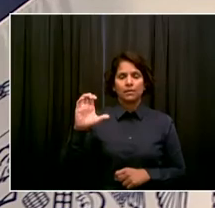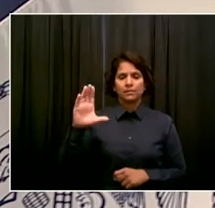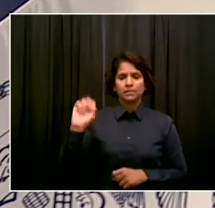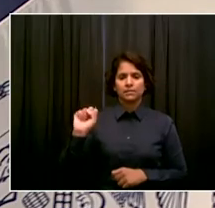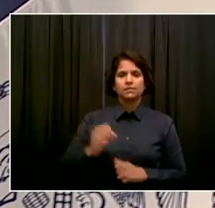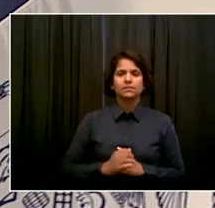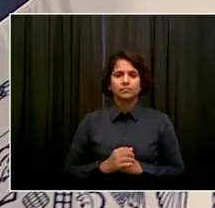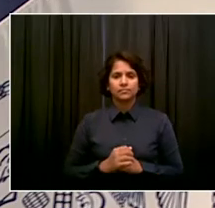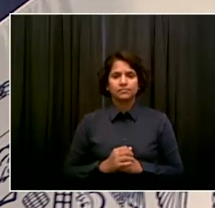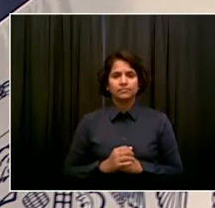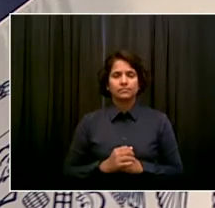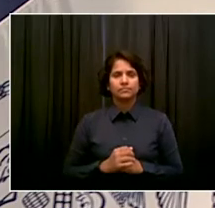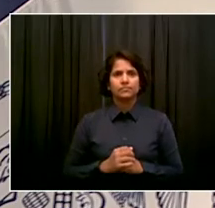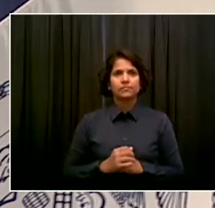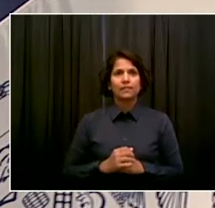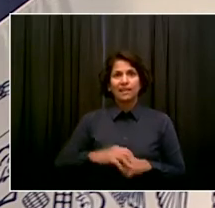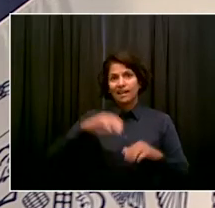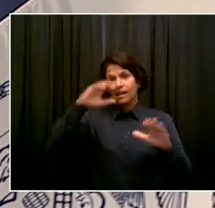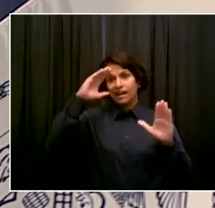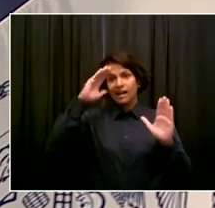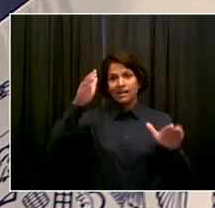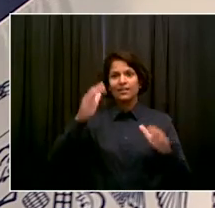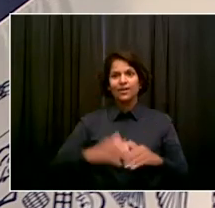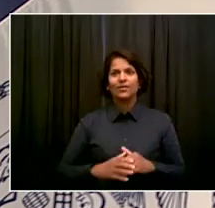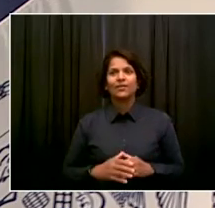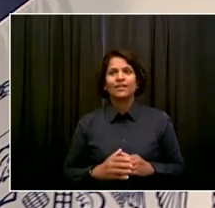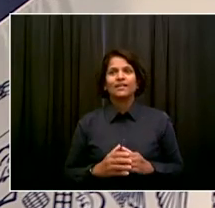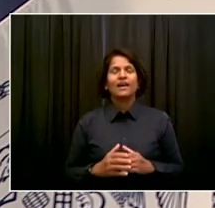Hi, Mayor. How are you? Good, Lisa. How have you been?